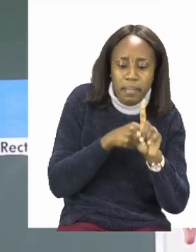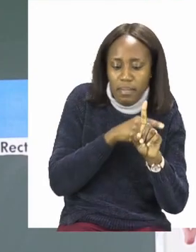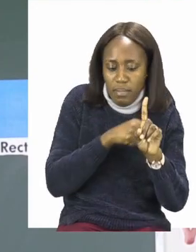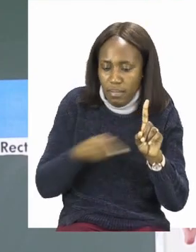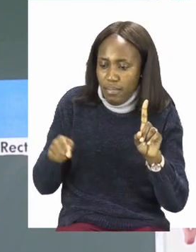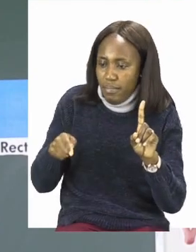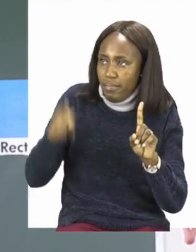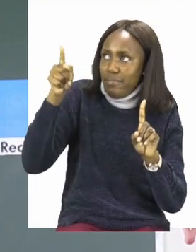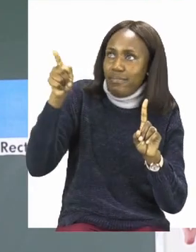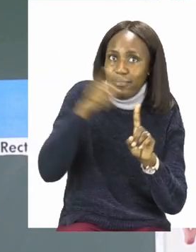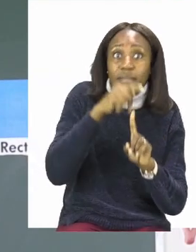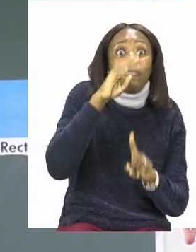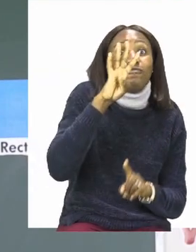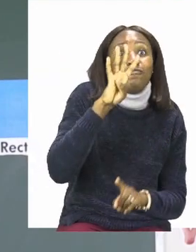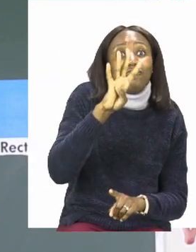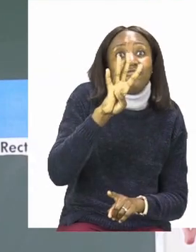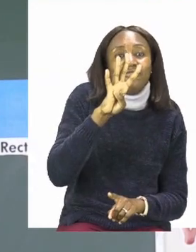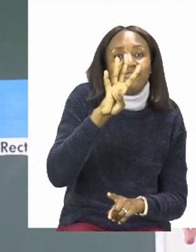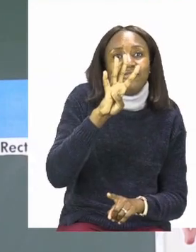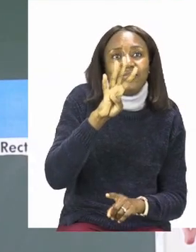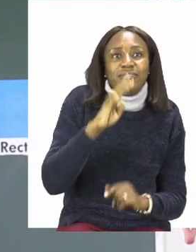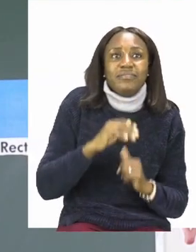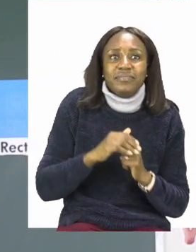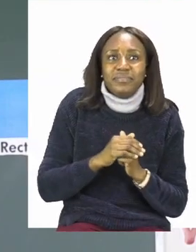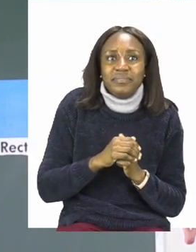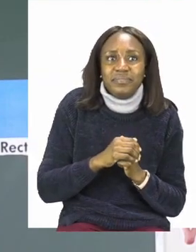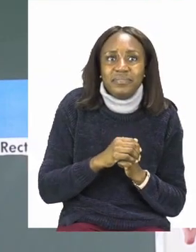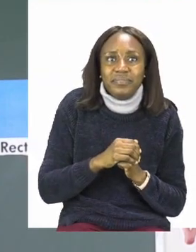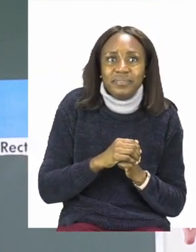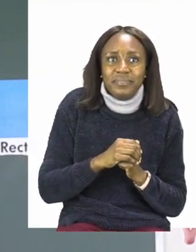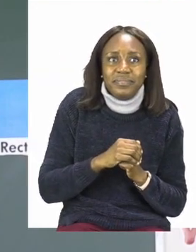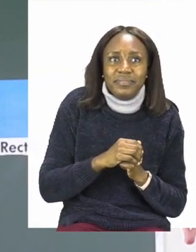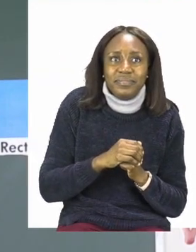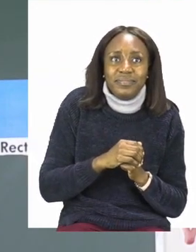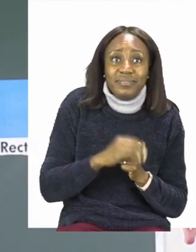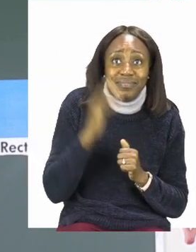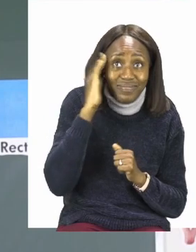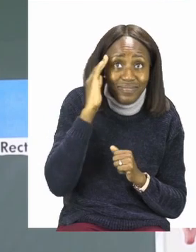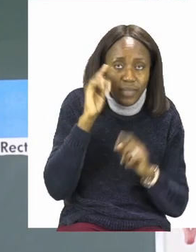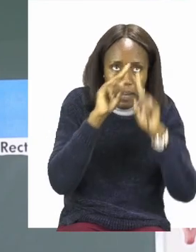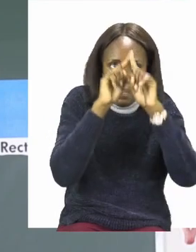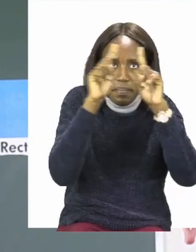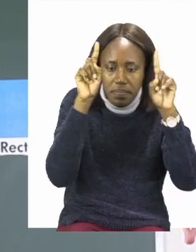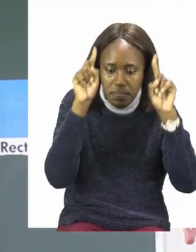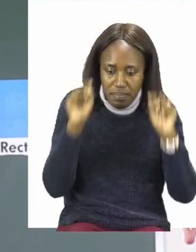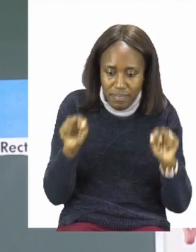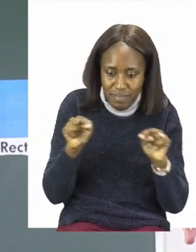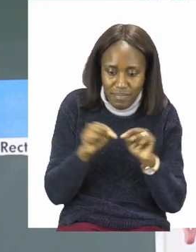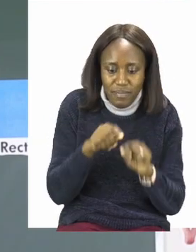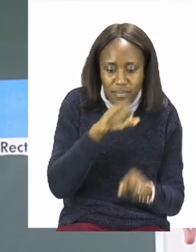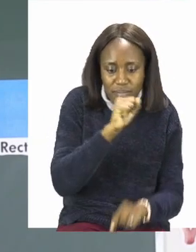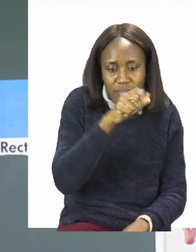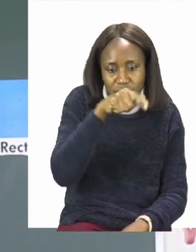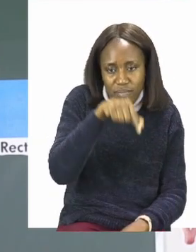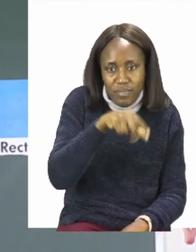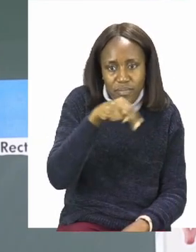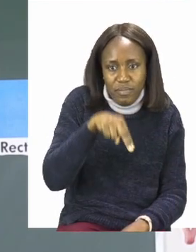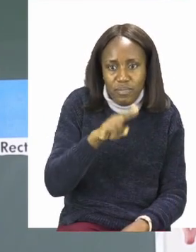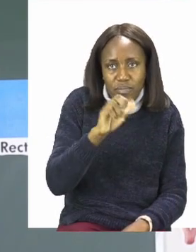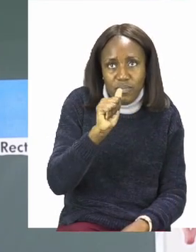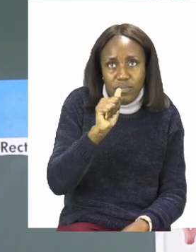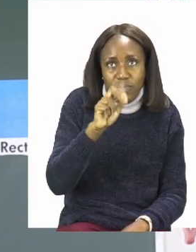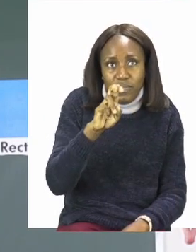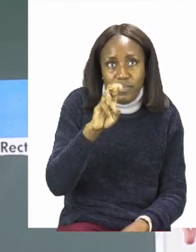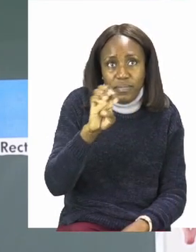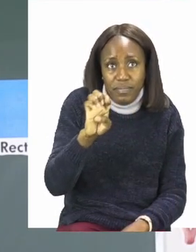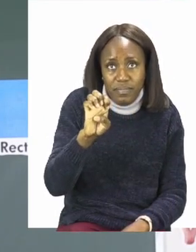it also has four sides. So we know that that shape's name is a square. And then it has four